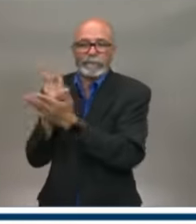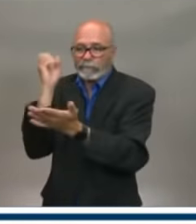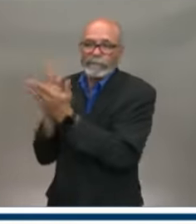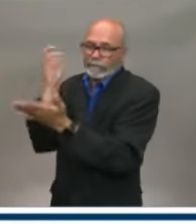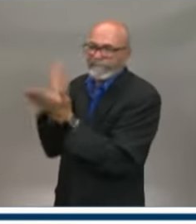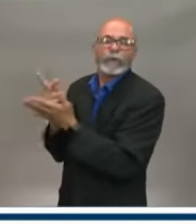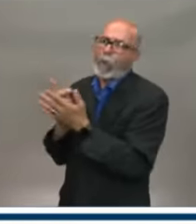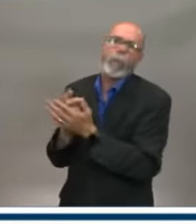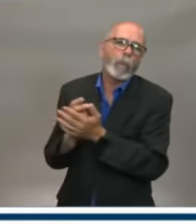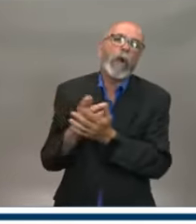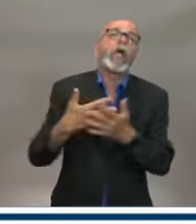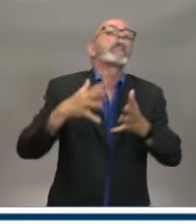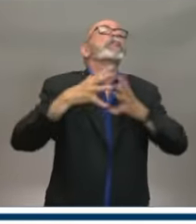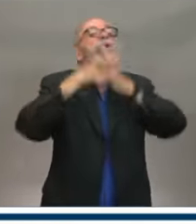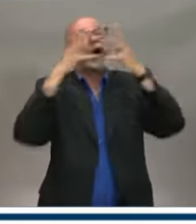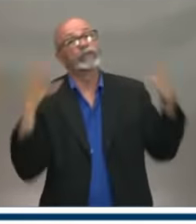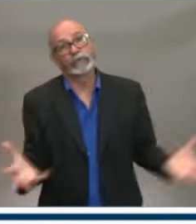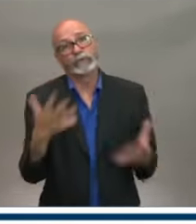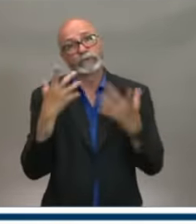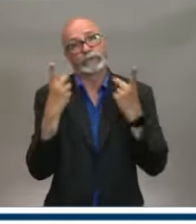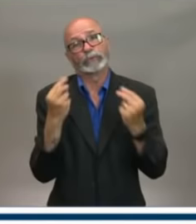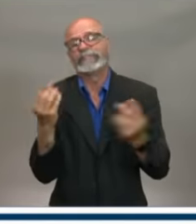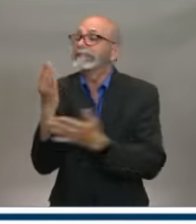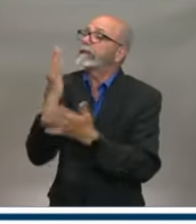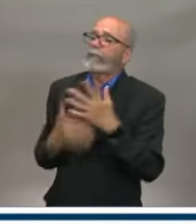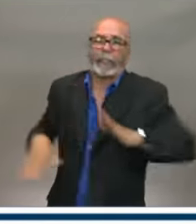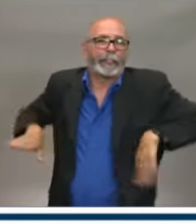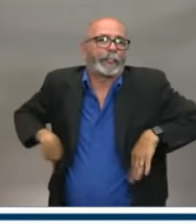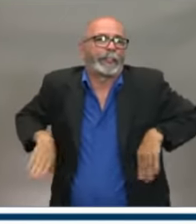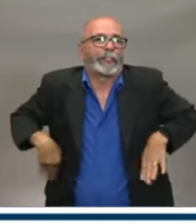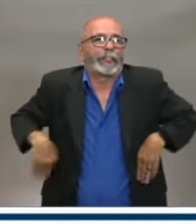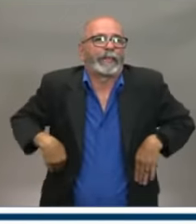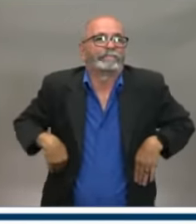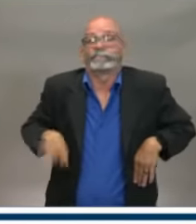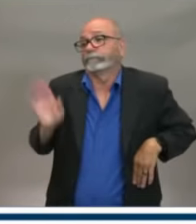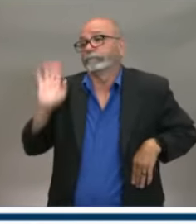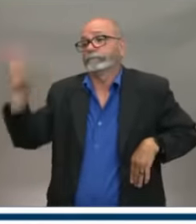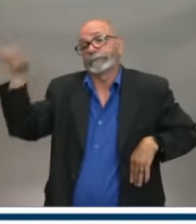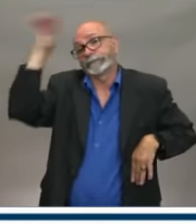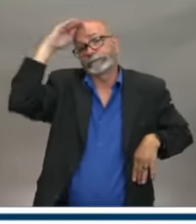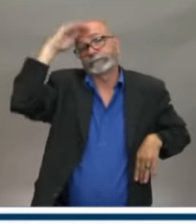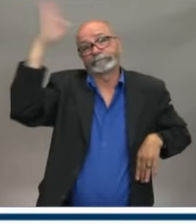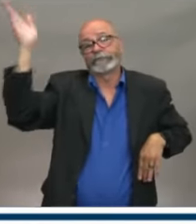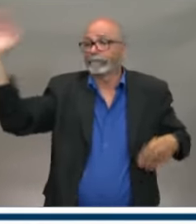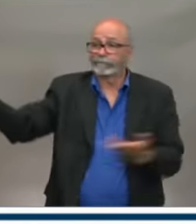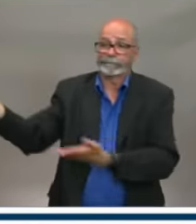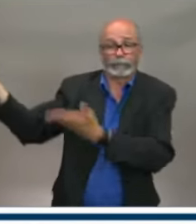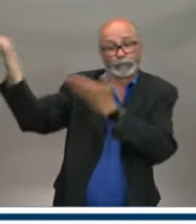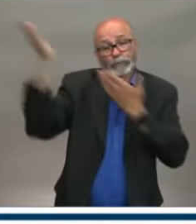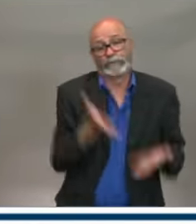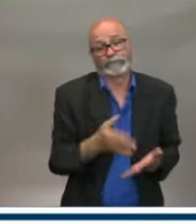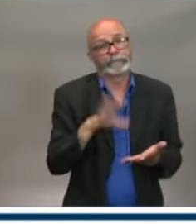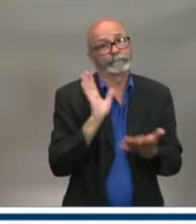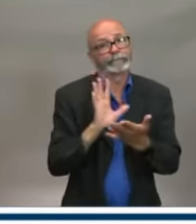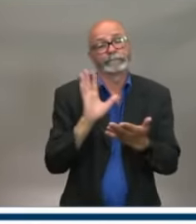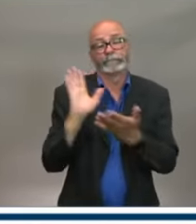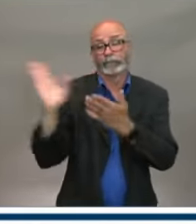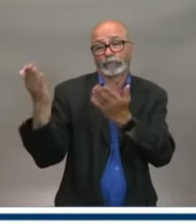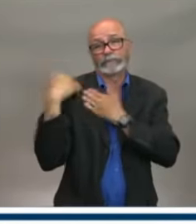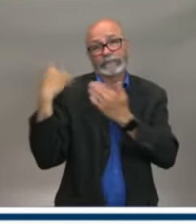proposals in yet. It's their obligation to do the work to get us the proposals. We'll turn those around as quickly as we can once we get them.